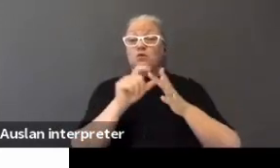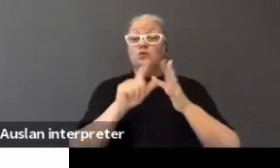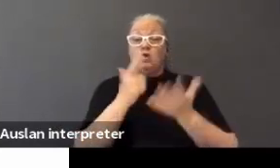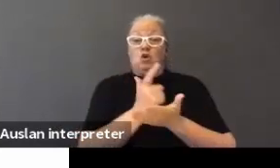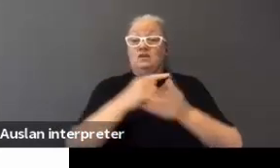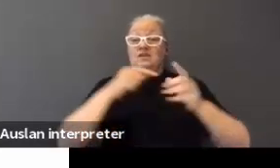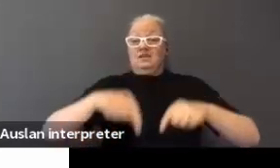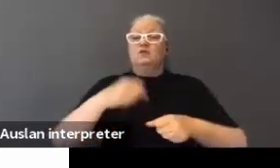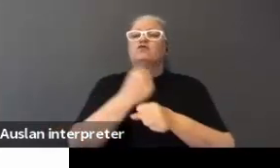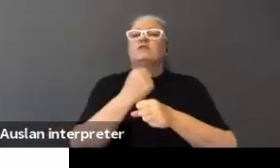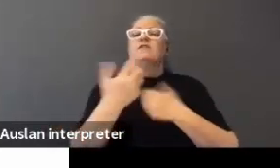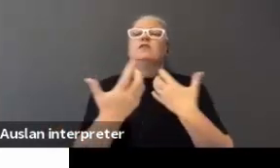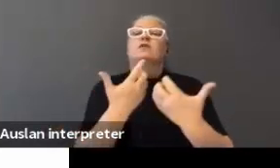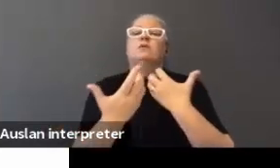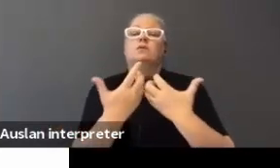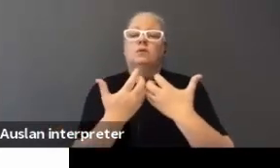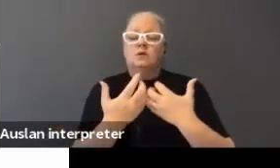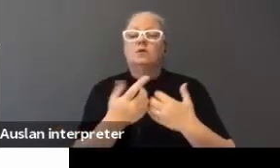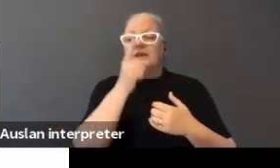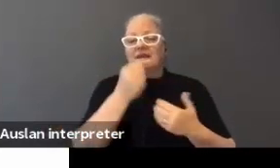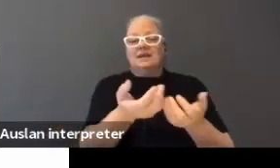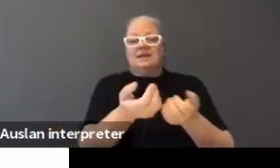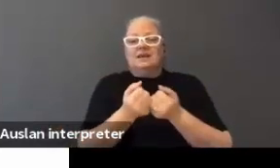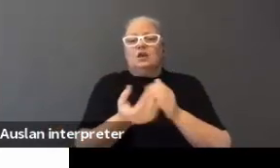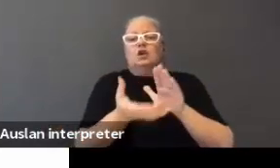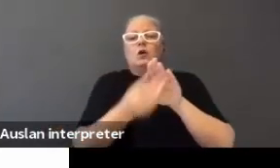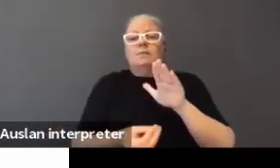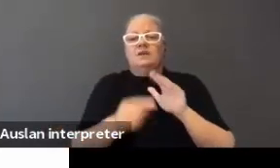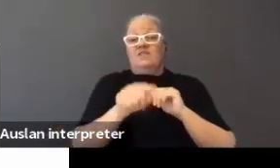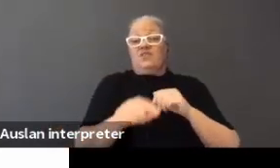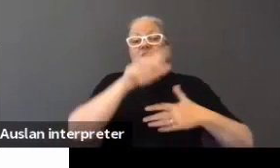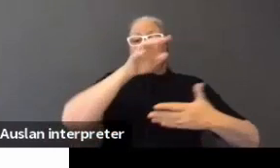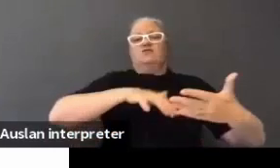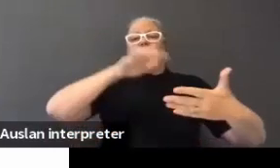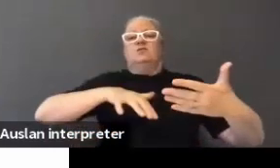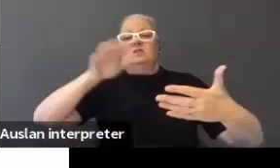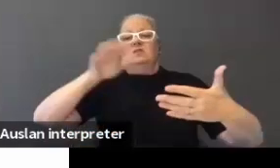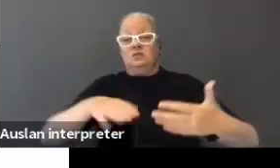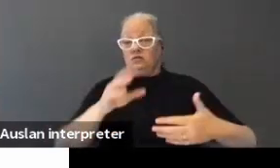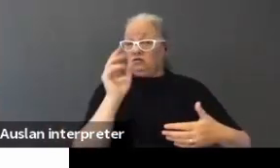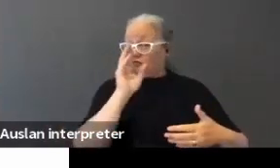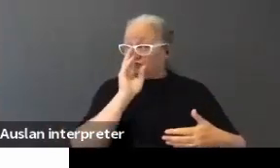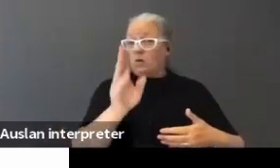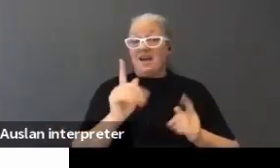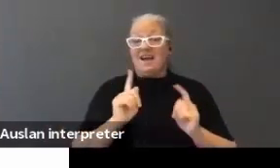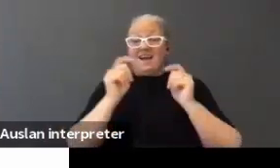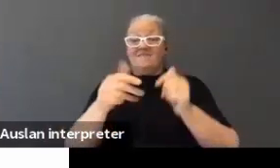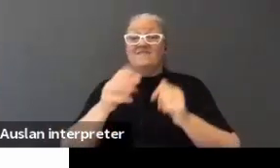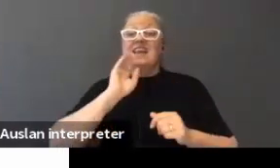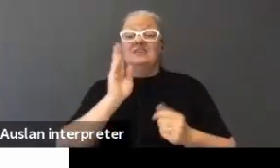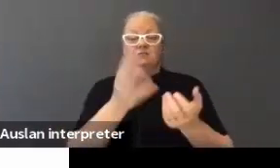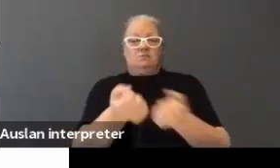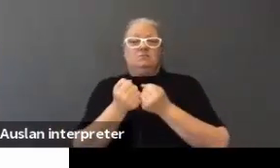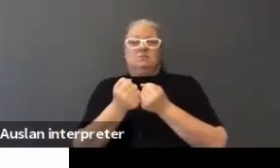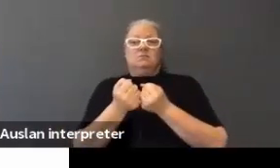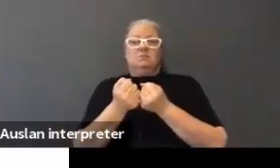Griffith as well, then you get a copy of the transcript as well immediately at the end of the lecture. Your student gets that